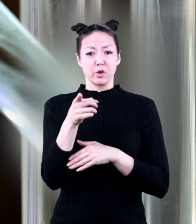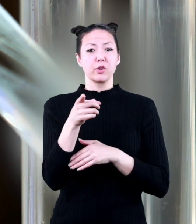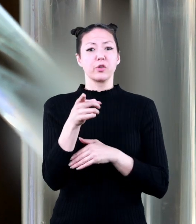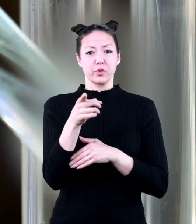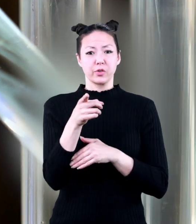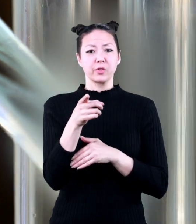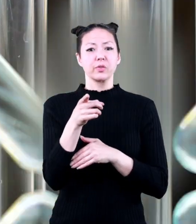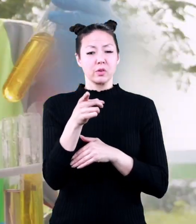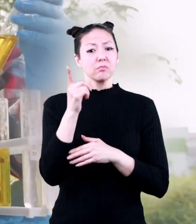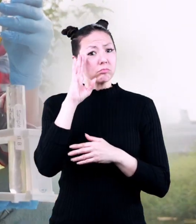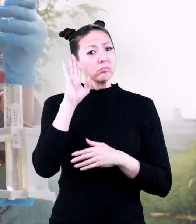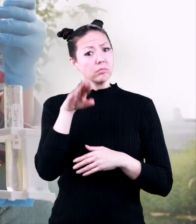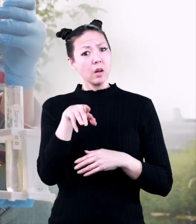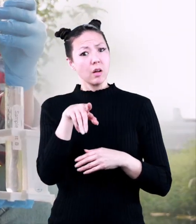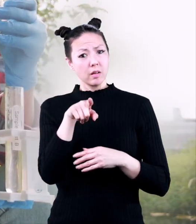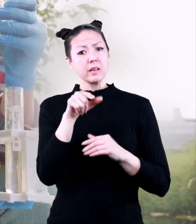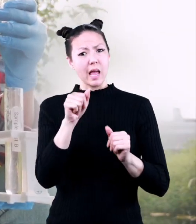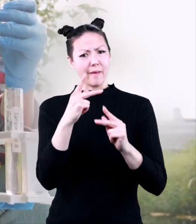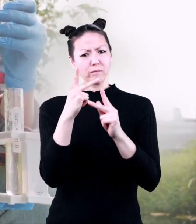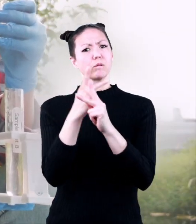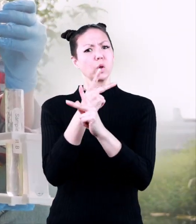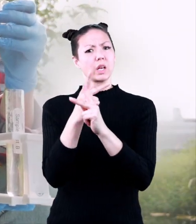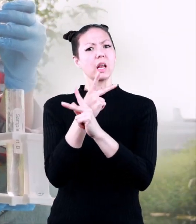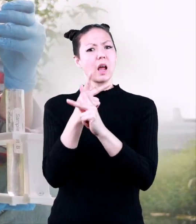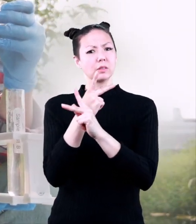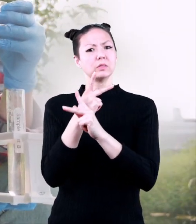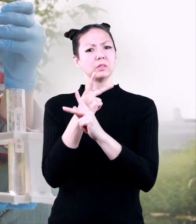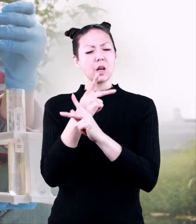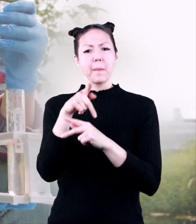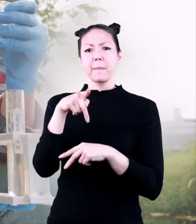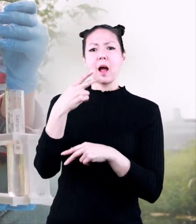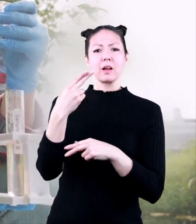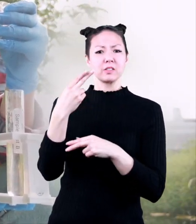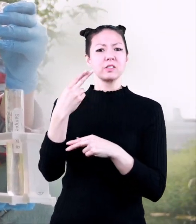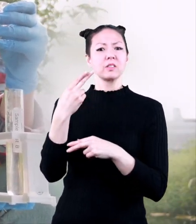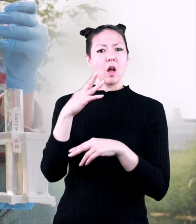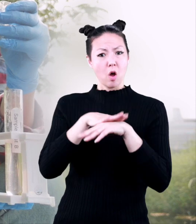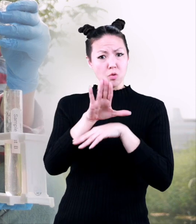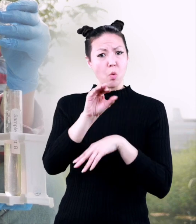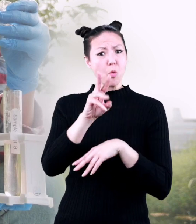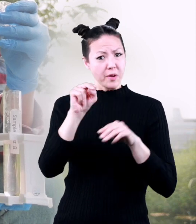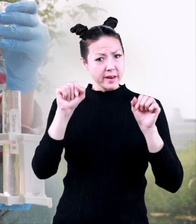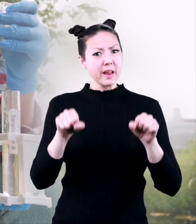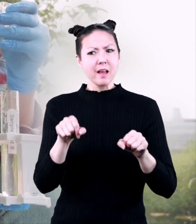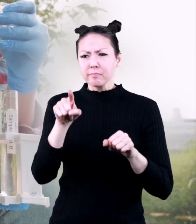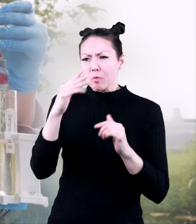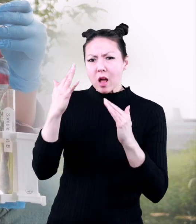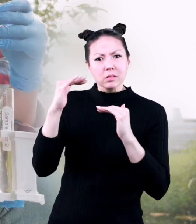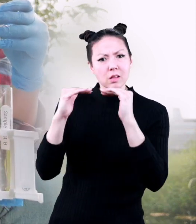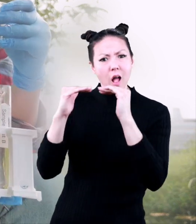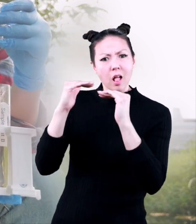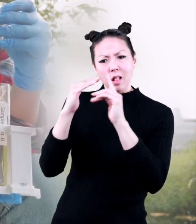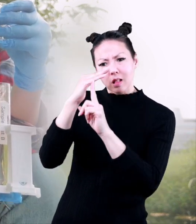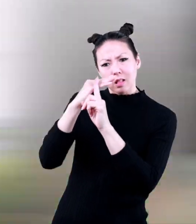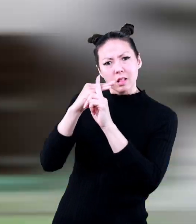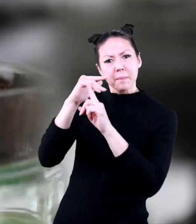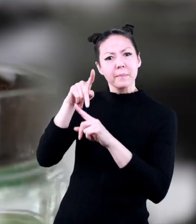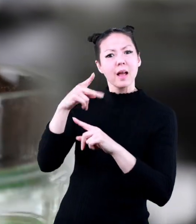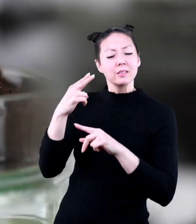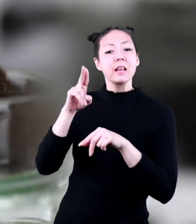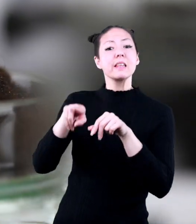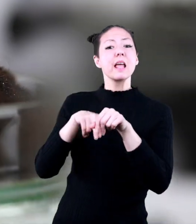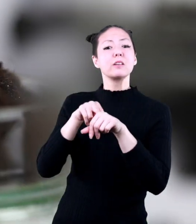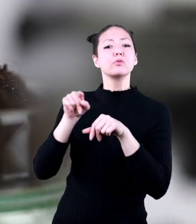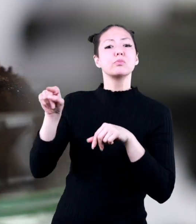indicators did you know that you can actually figure out the ph of something all on your own in